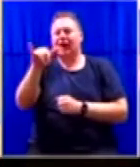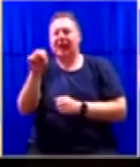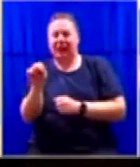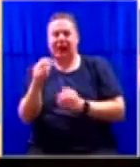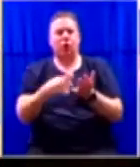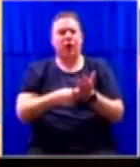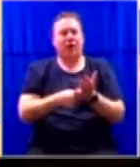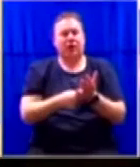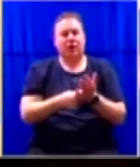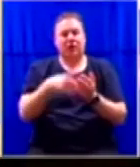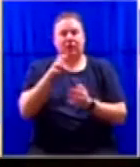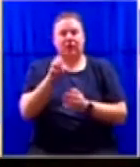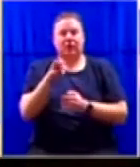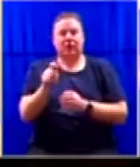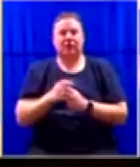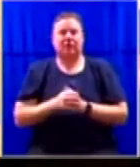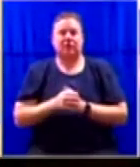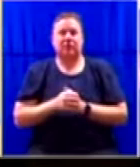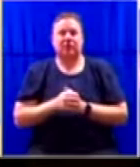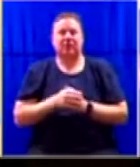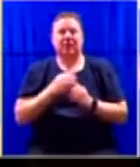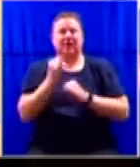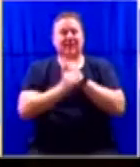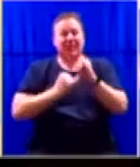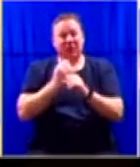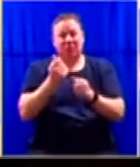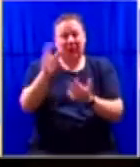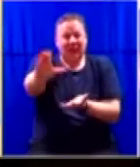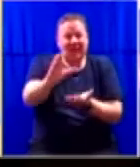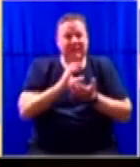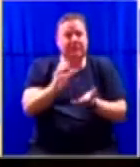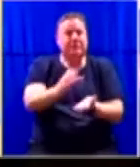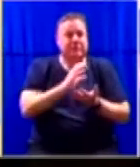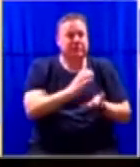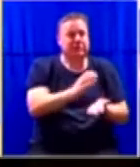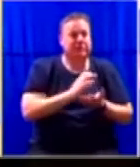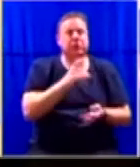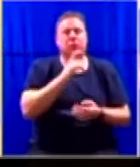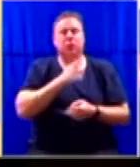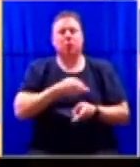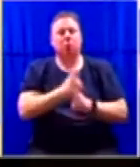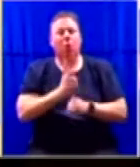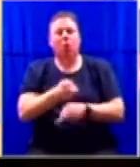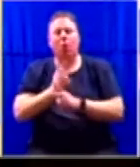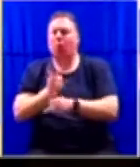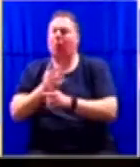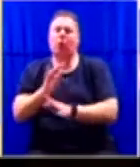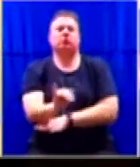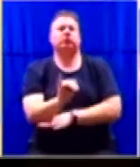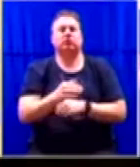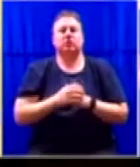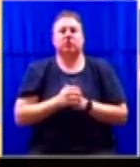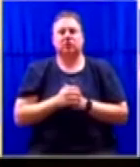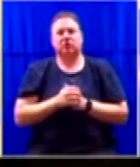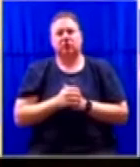need to borrow funds internationally, which is regrettable, but we appreciate the fact of the 70 billion